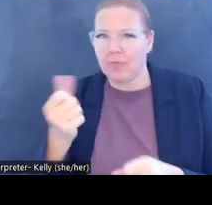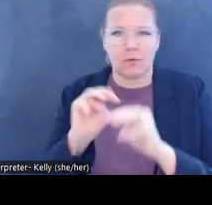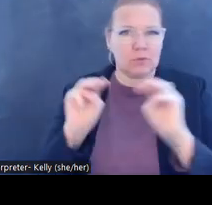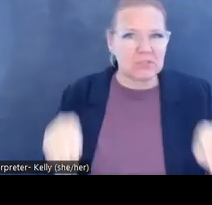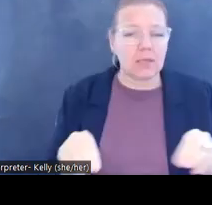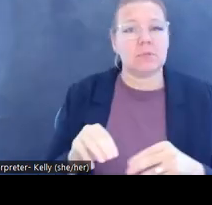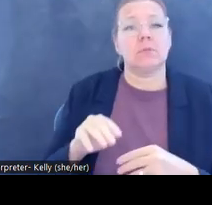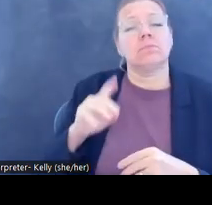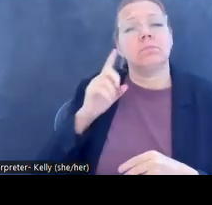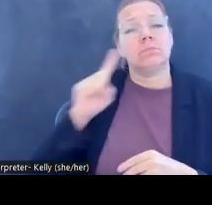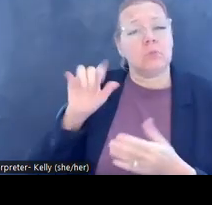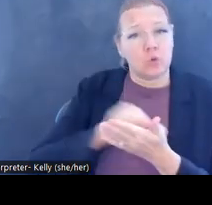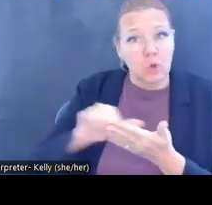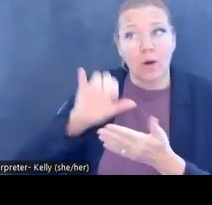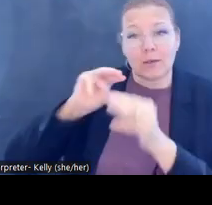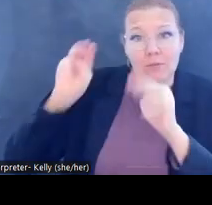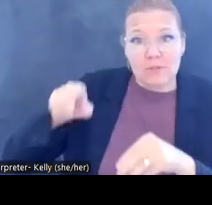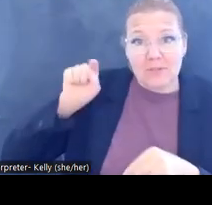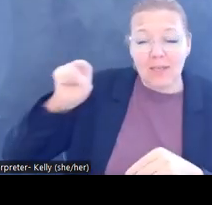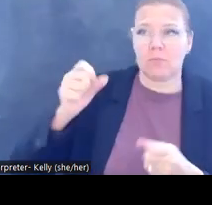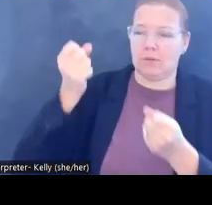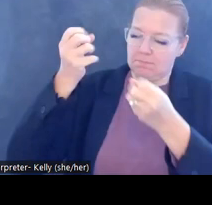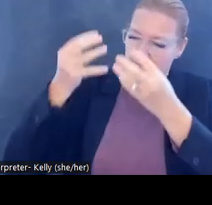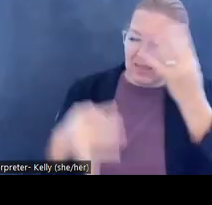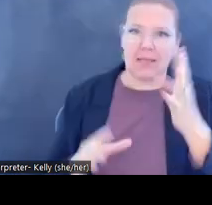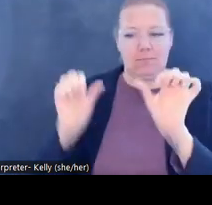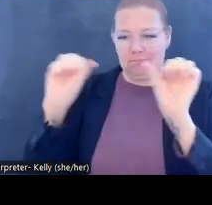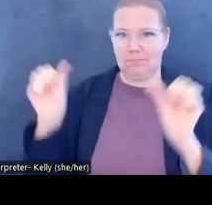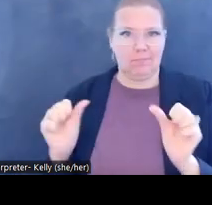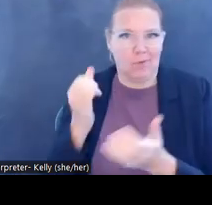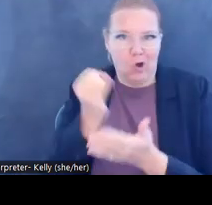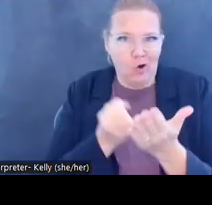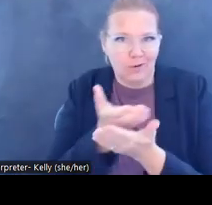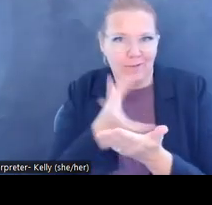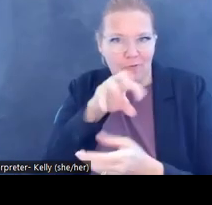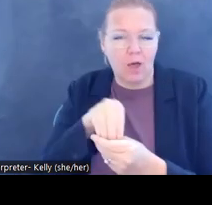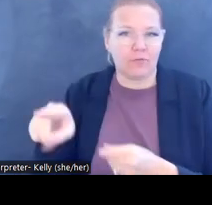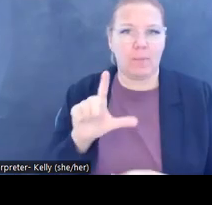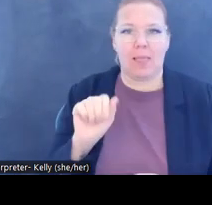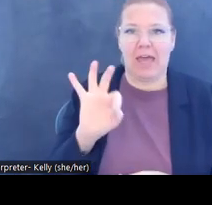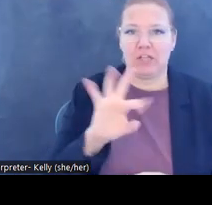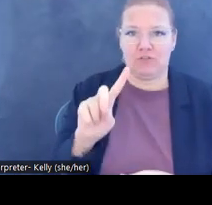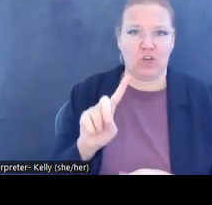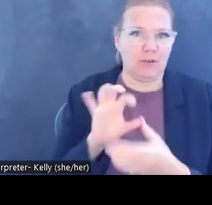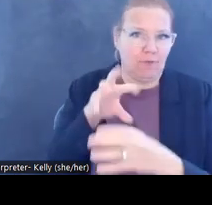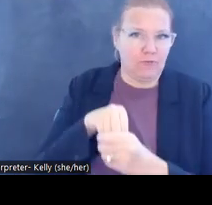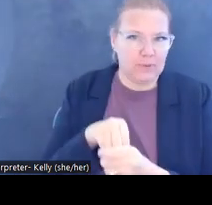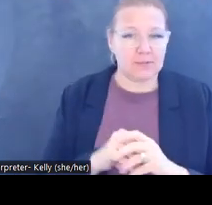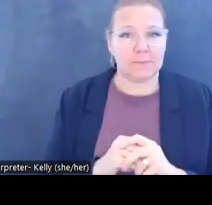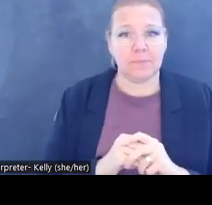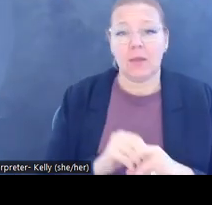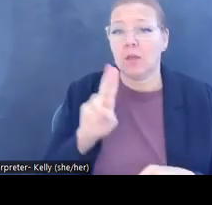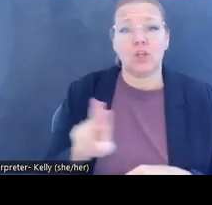Art, which is home to dozens of pieces with Latchford ties. Slide. Nor have these U.S. investigations